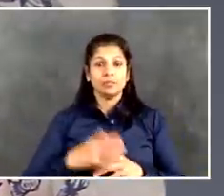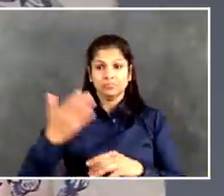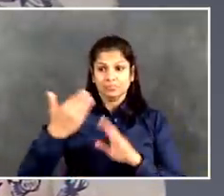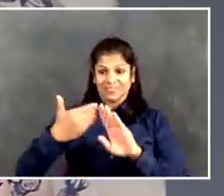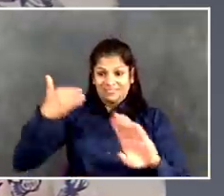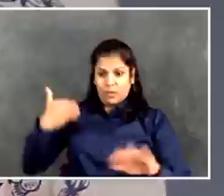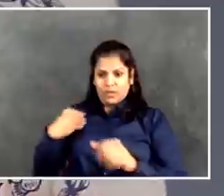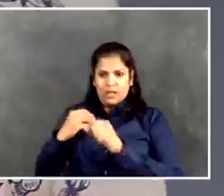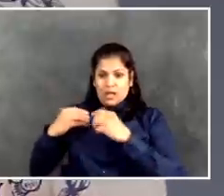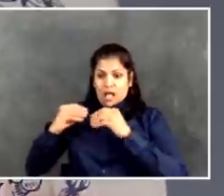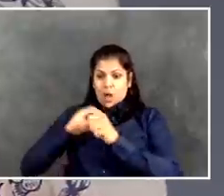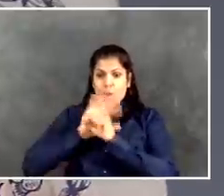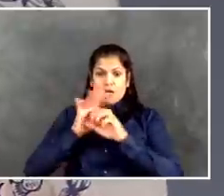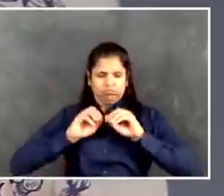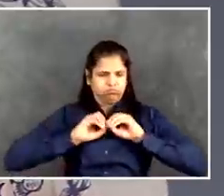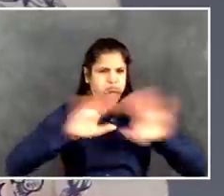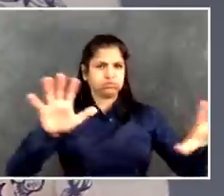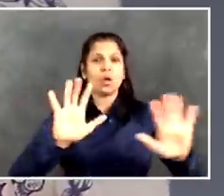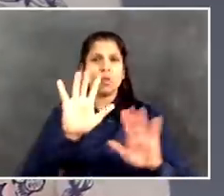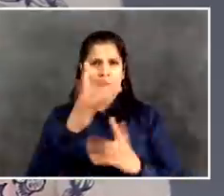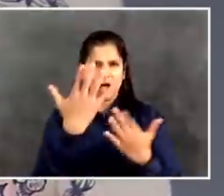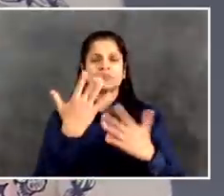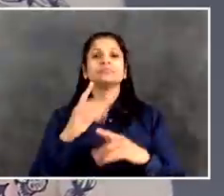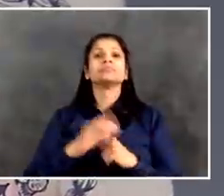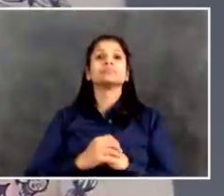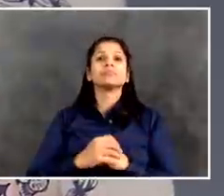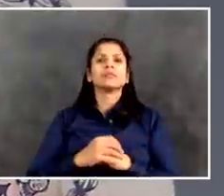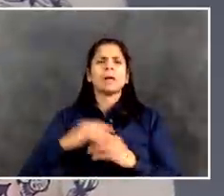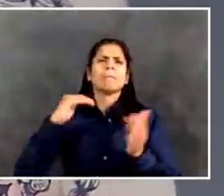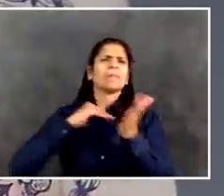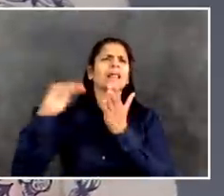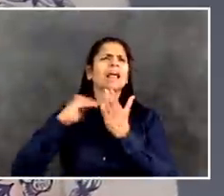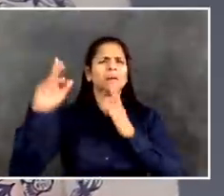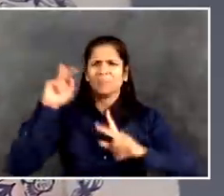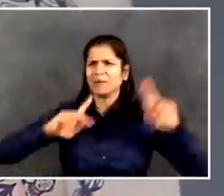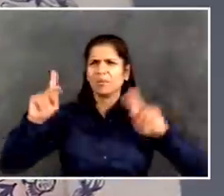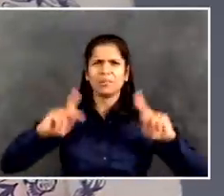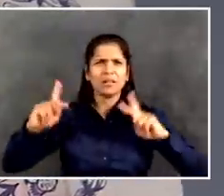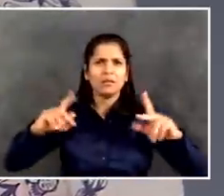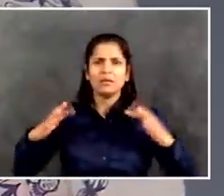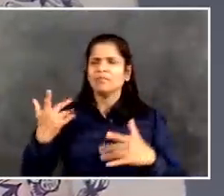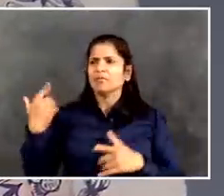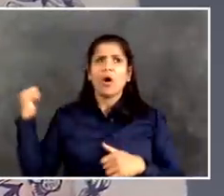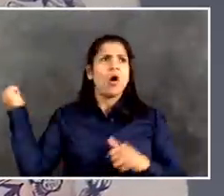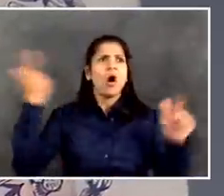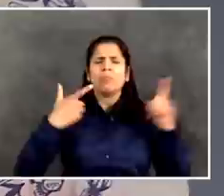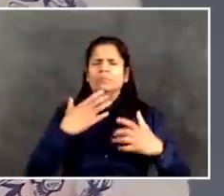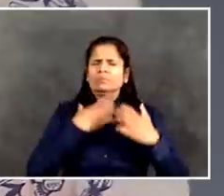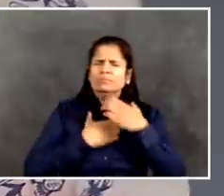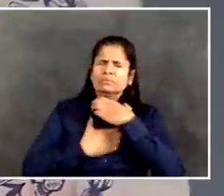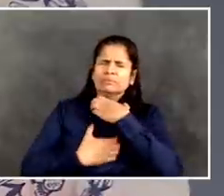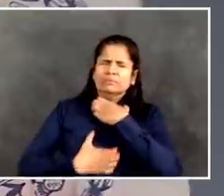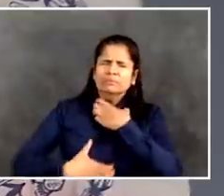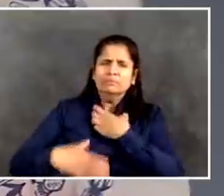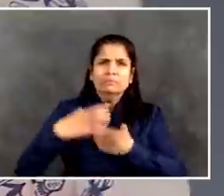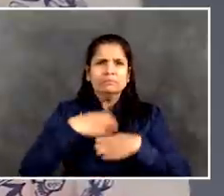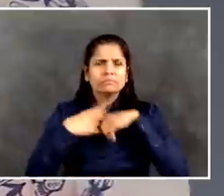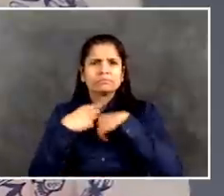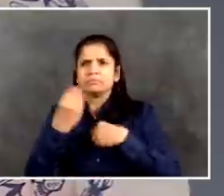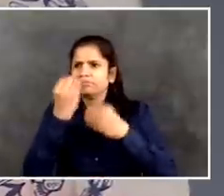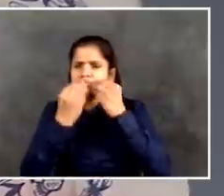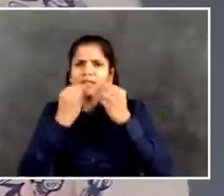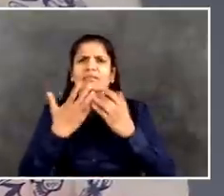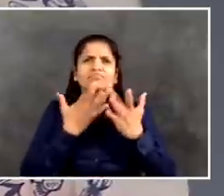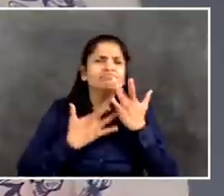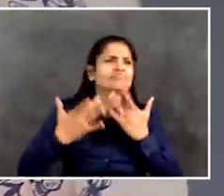insecurity with some frequency. And that's a horrible fact. directly correlates